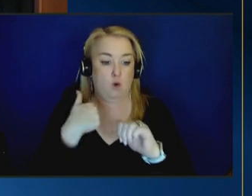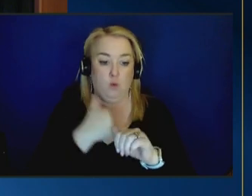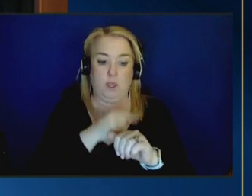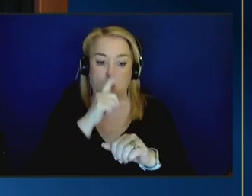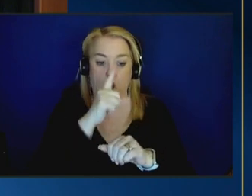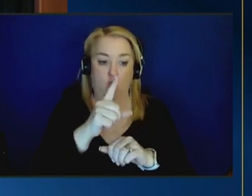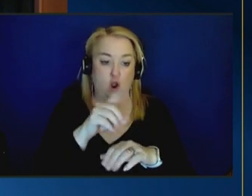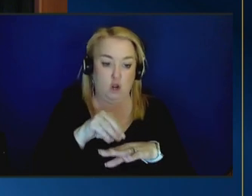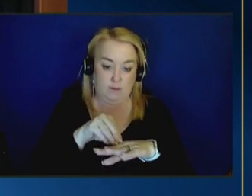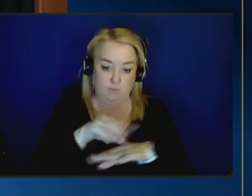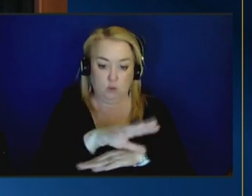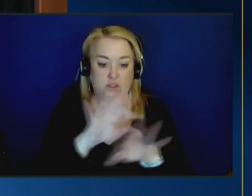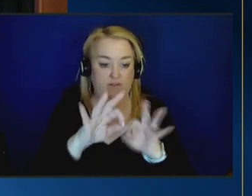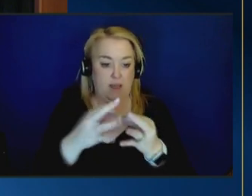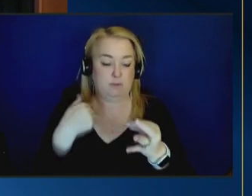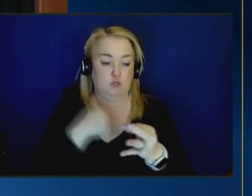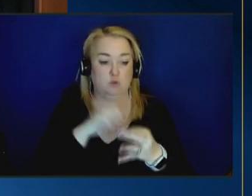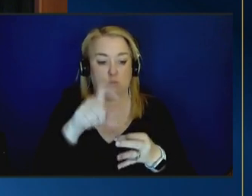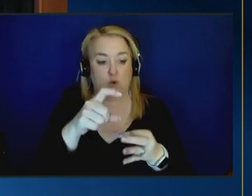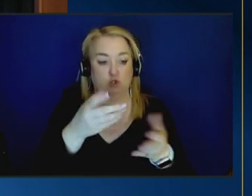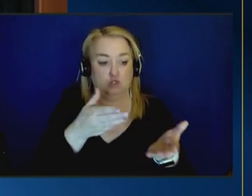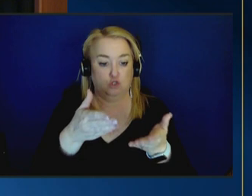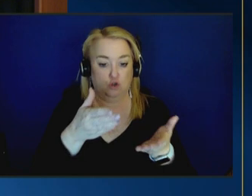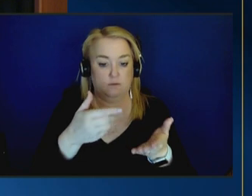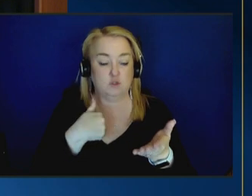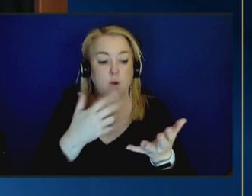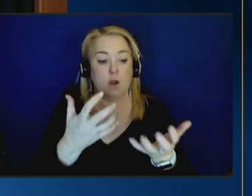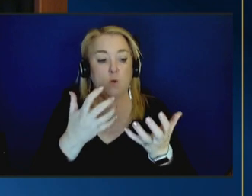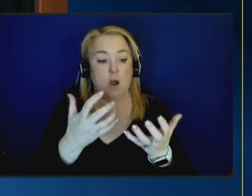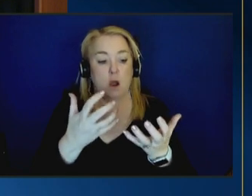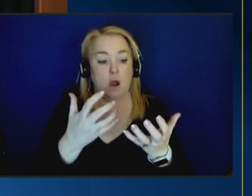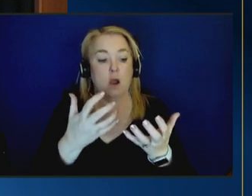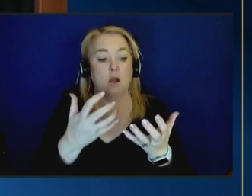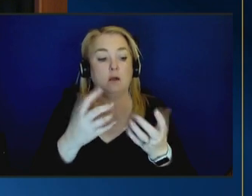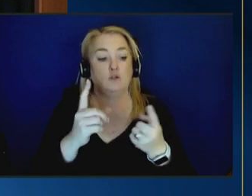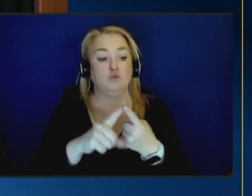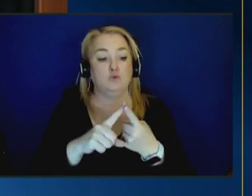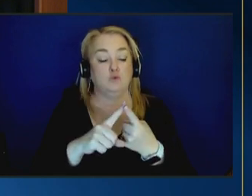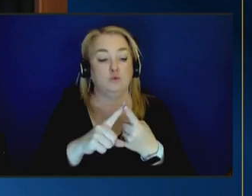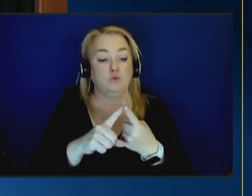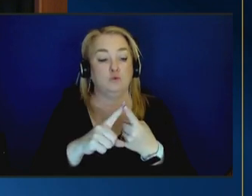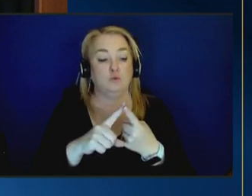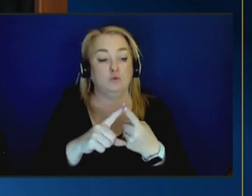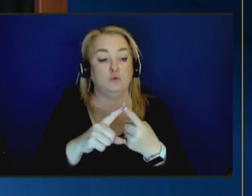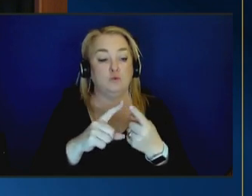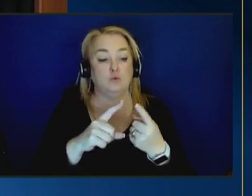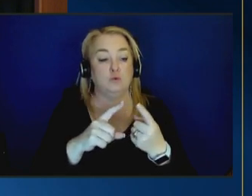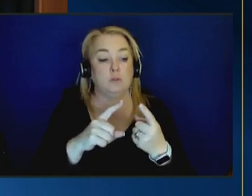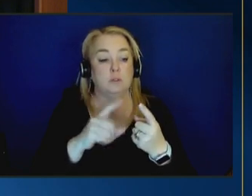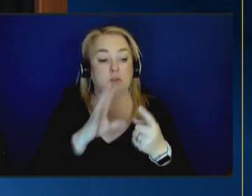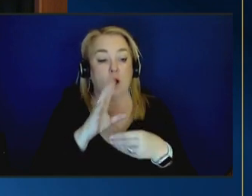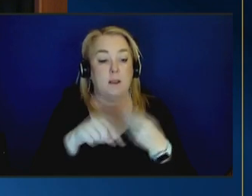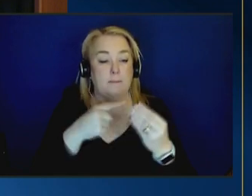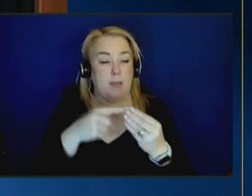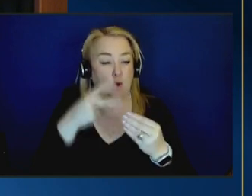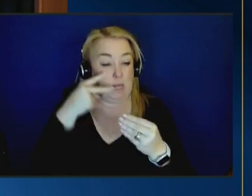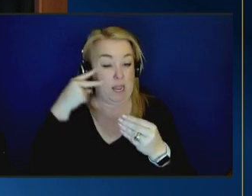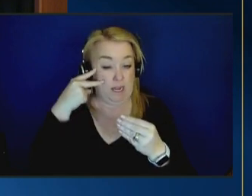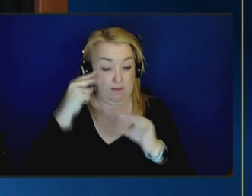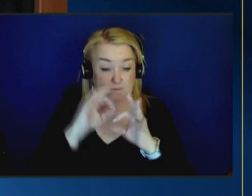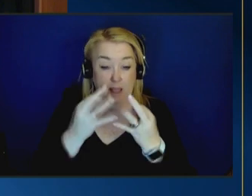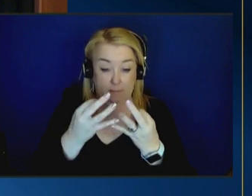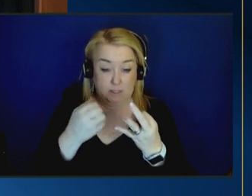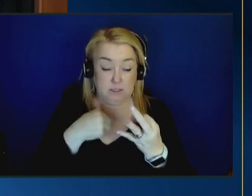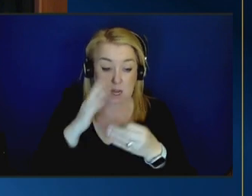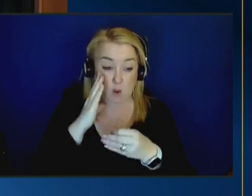to serve um so i want to dig in a little bit uh with um native families um you know and i'll start with